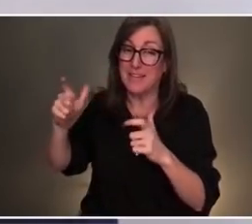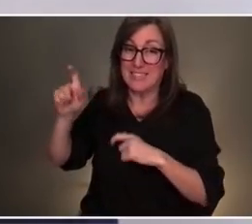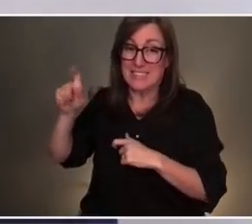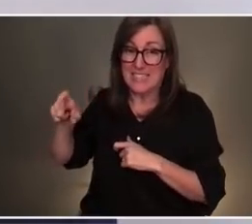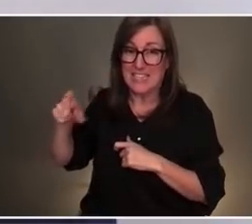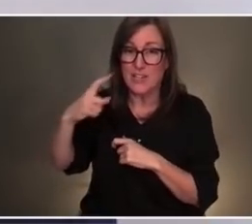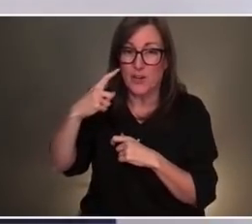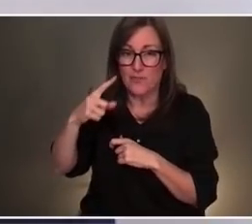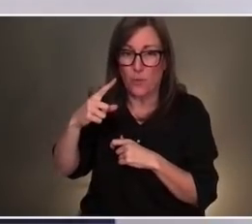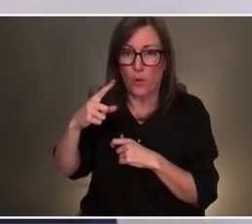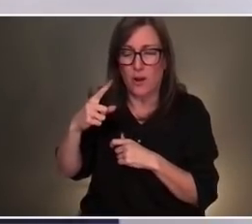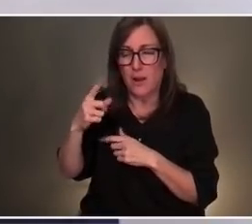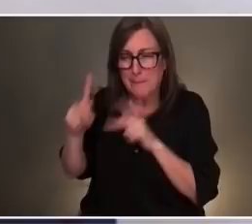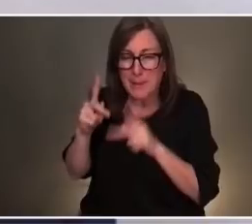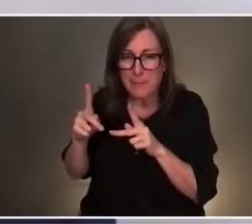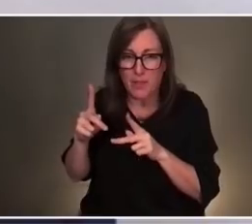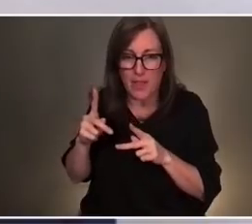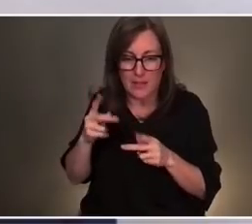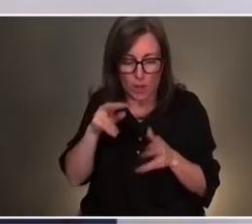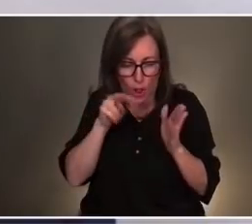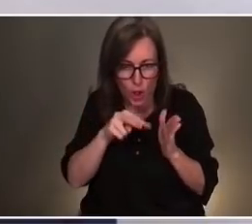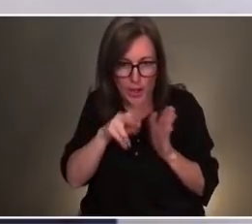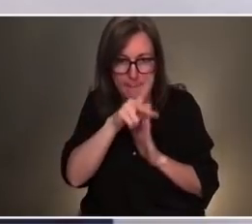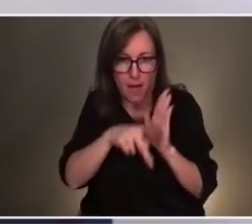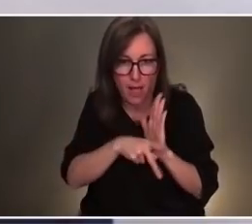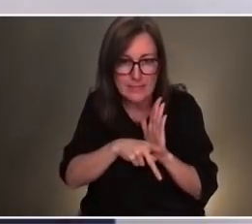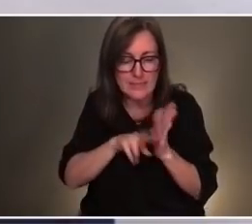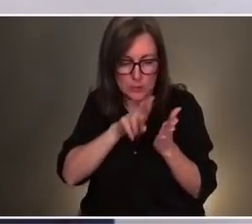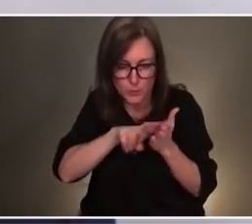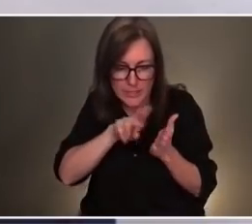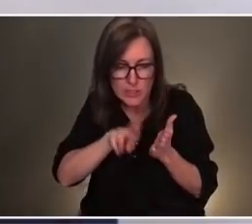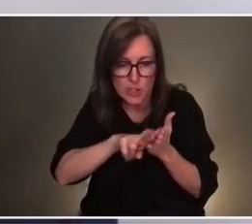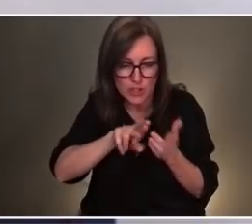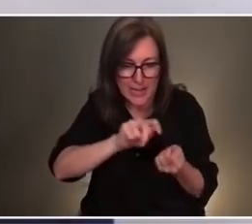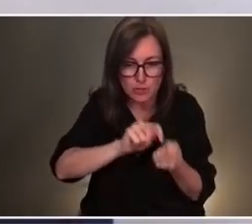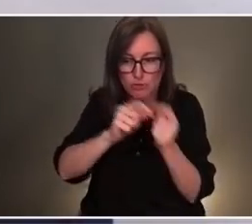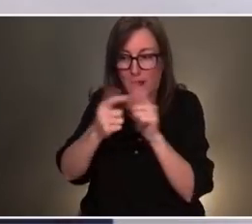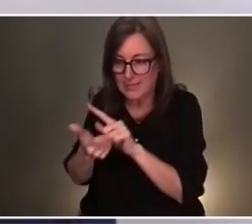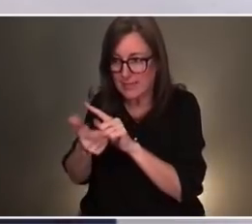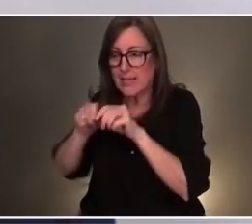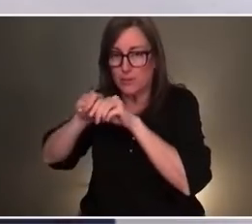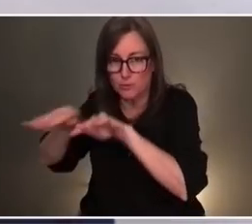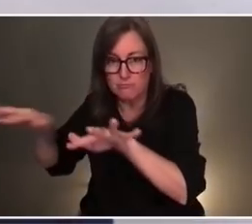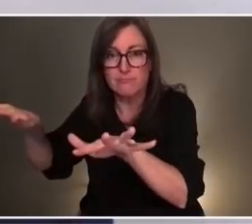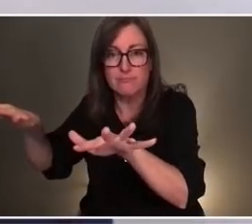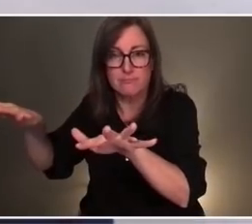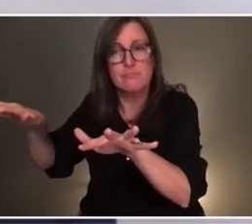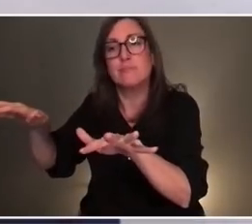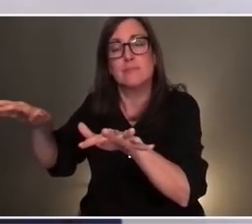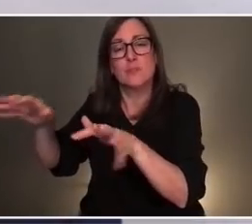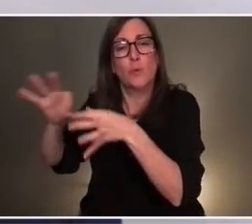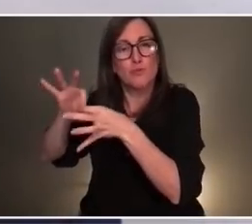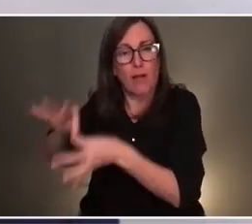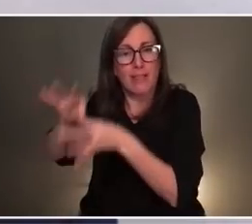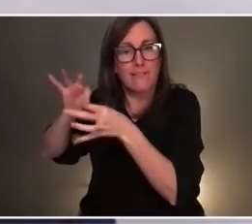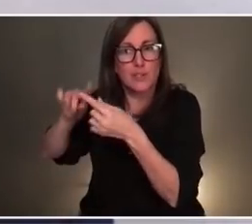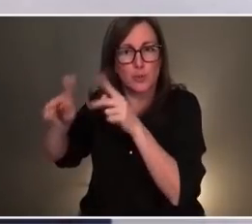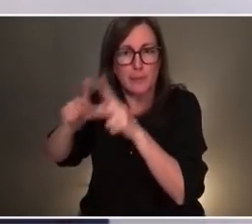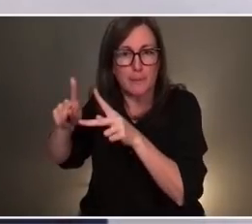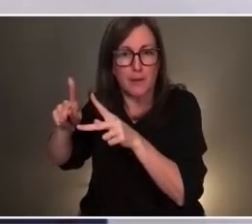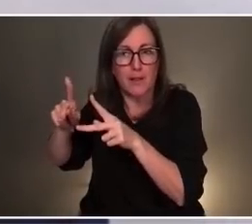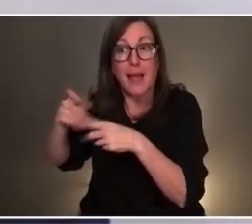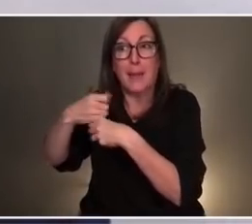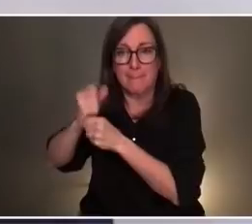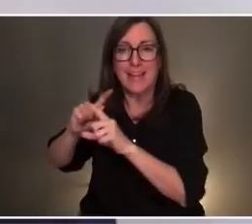that can translate research and policy into a single effort and to be relevant and to make a difference, and so my goal